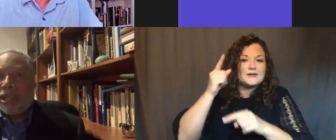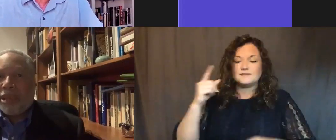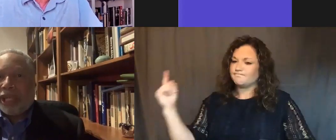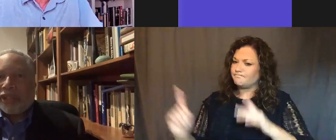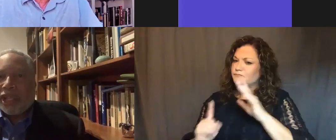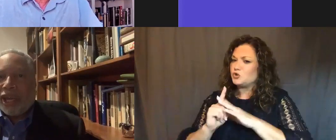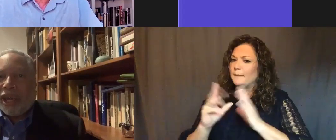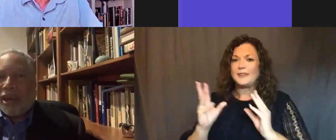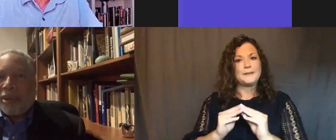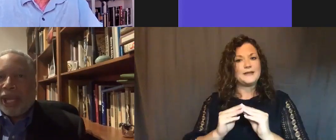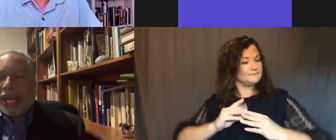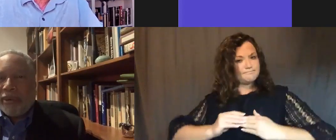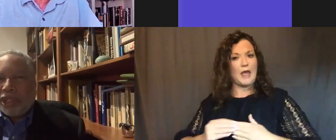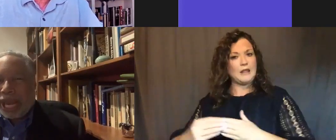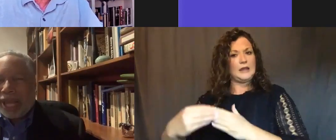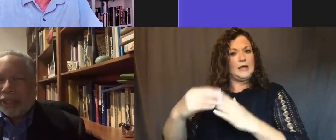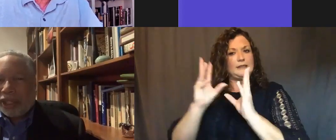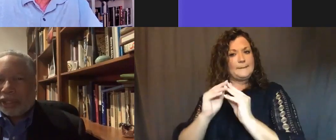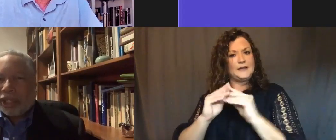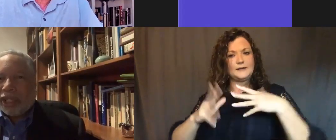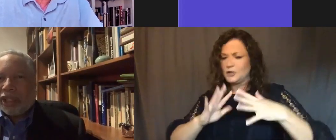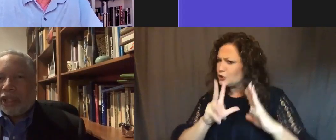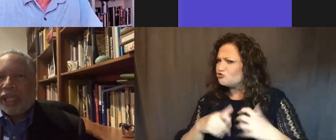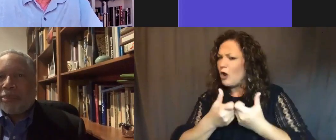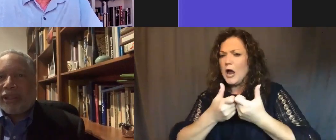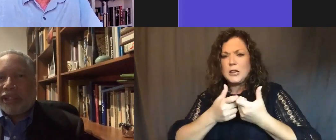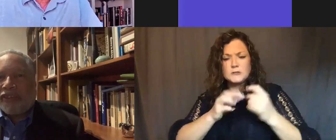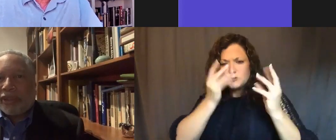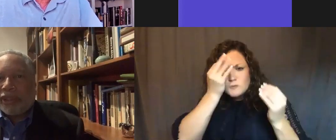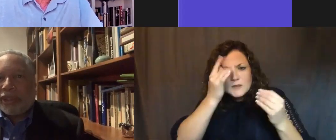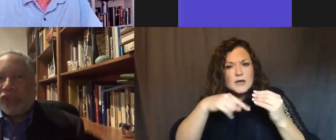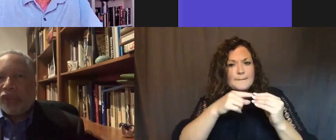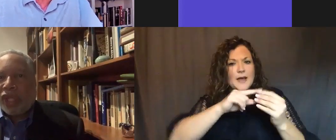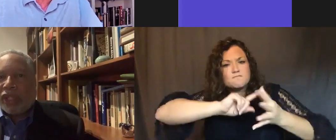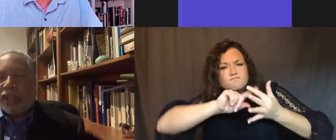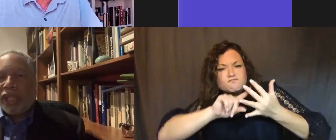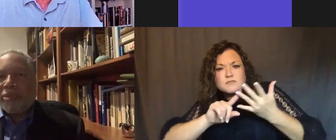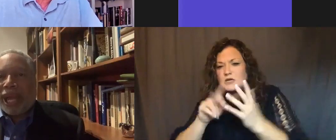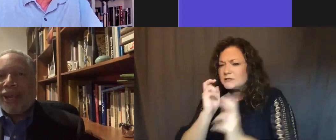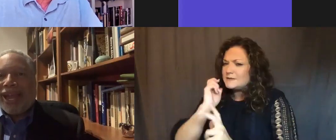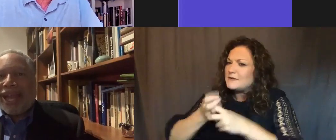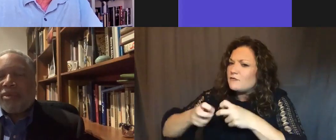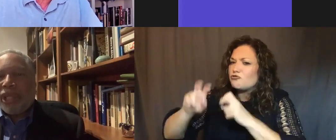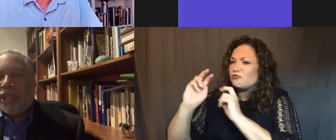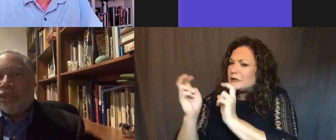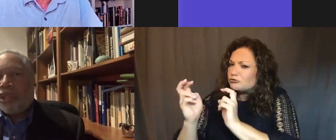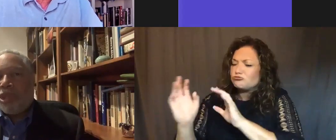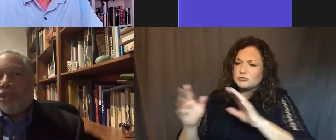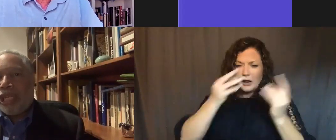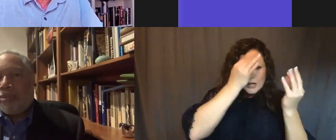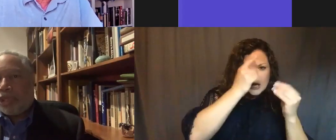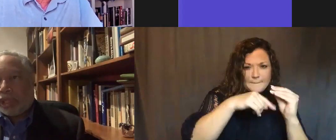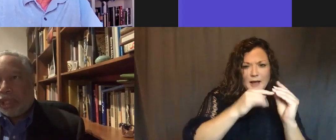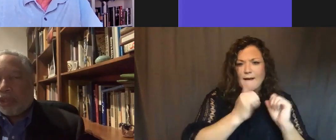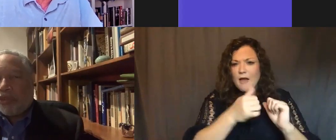and he would lead the meetings. And he would challenge us to think about difficult issues, to think about how do we use the